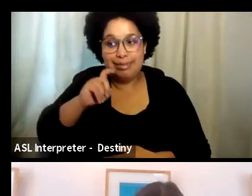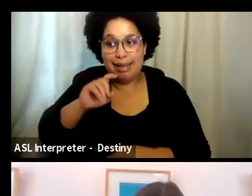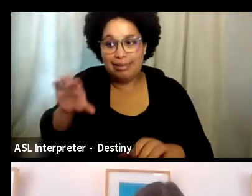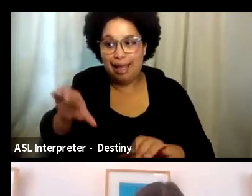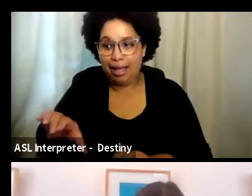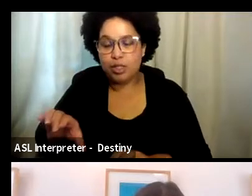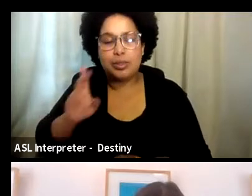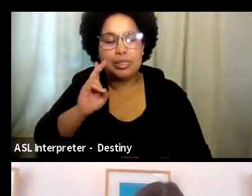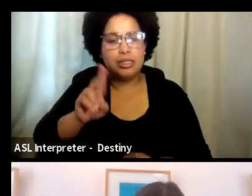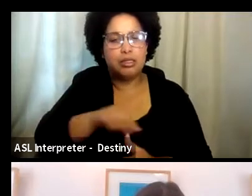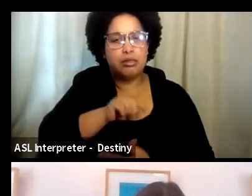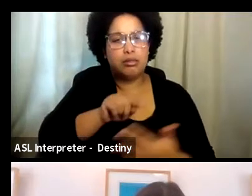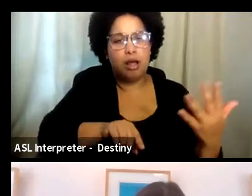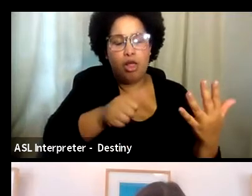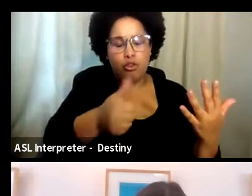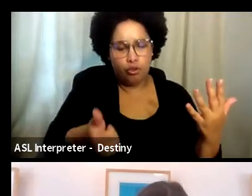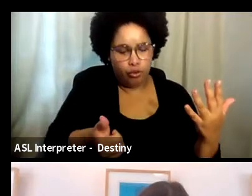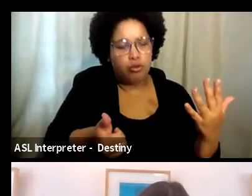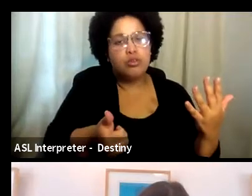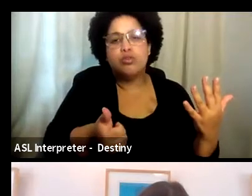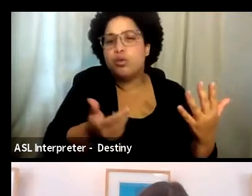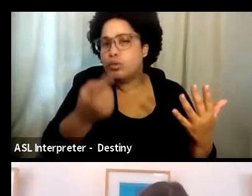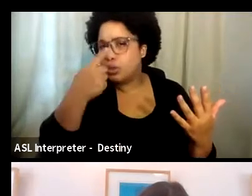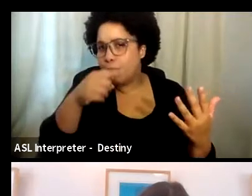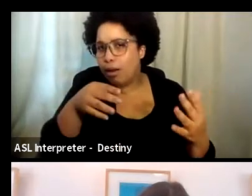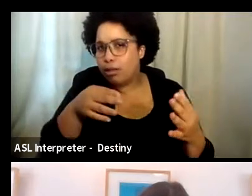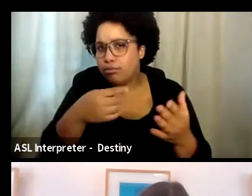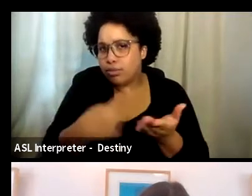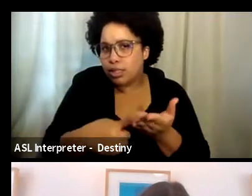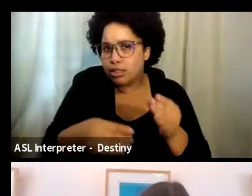on. So can you talk a little bit about that, uh, relationship?